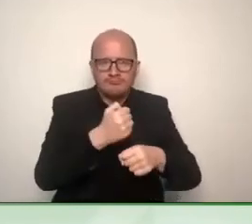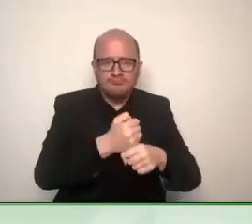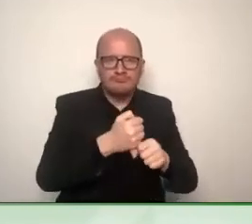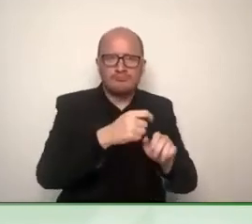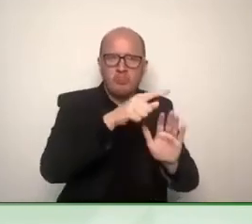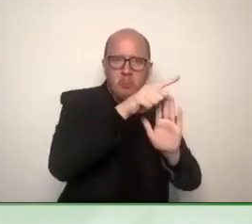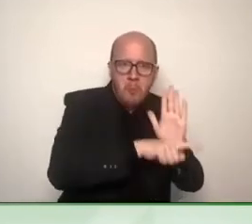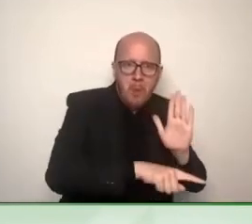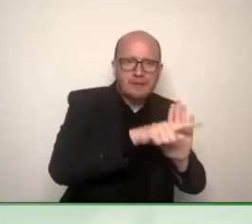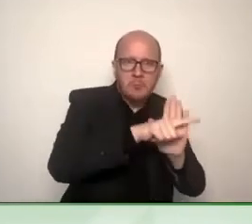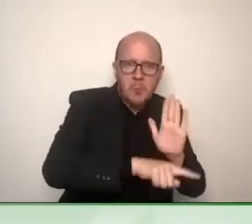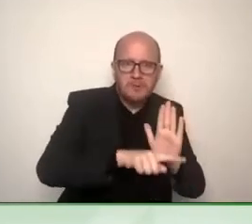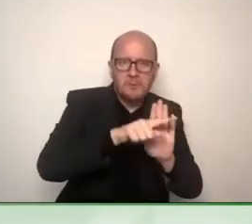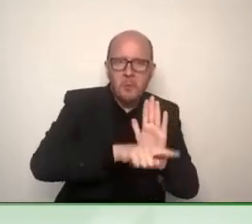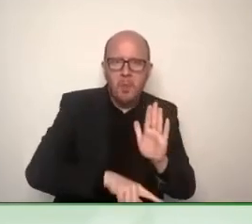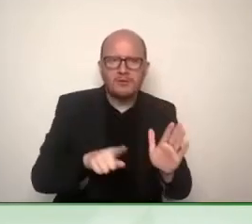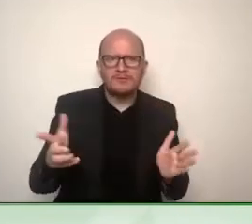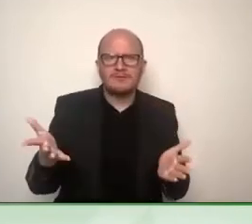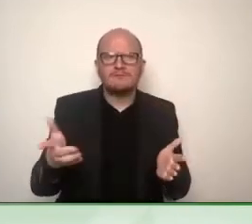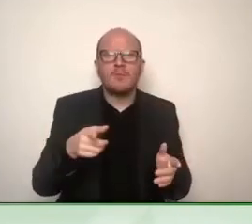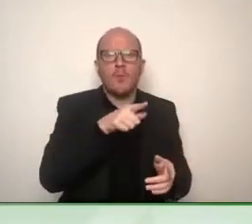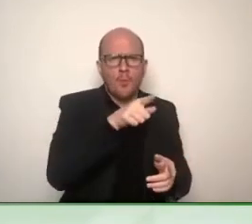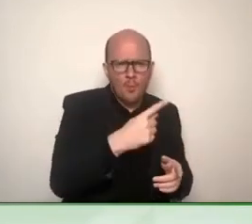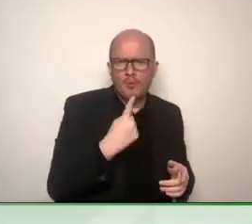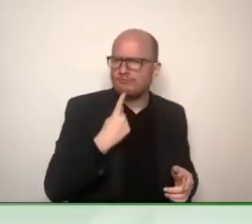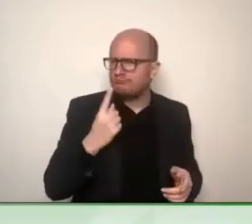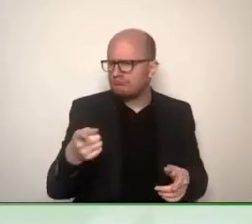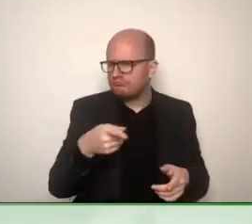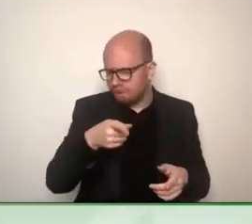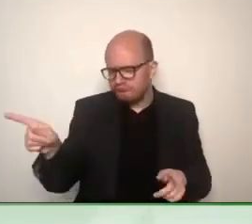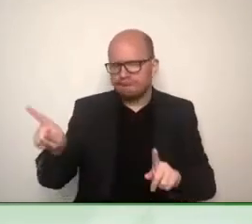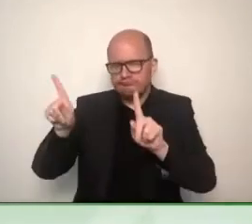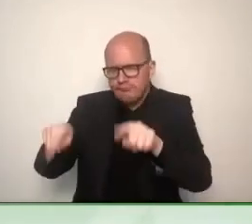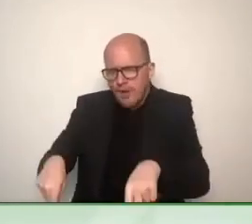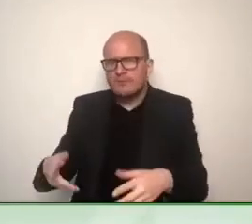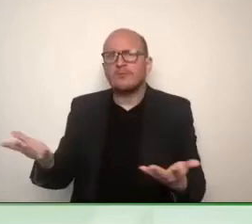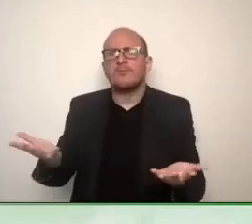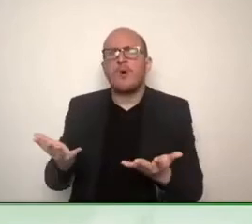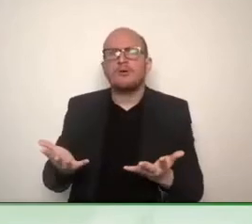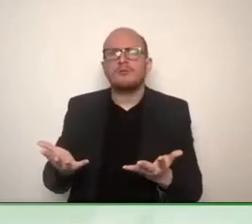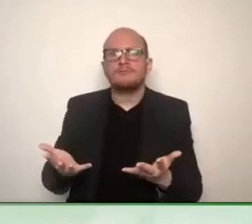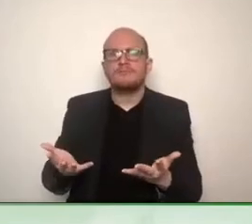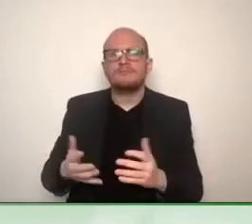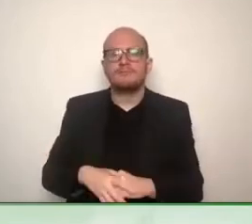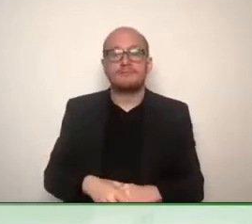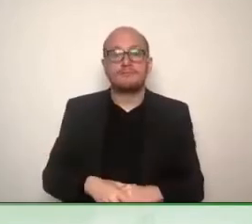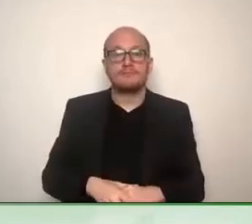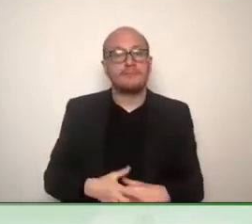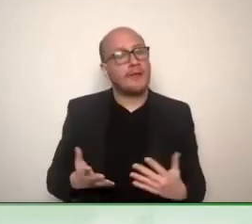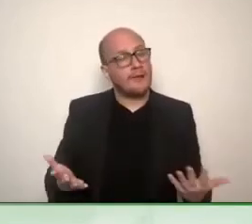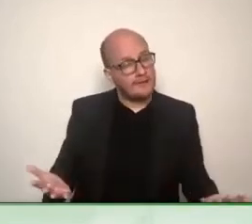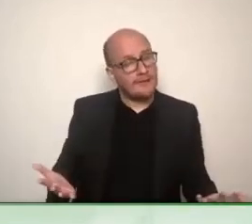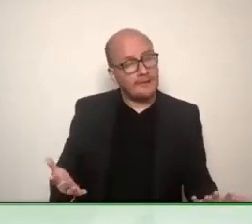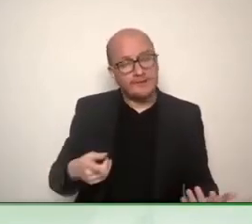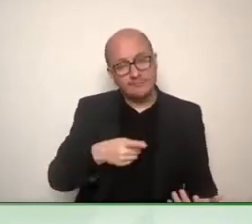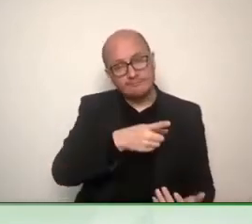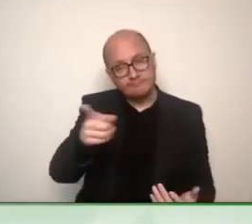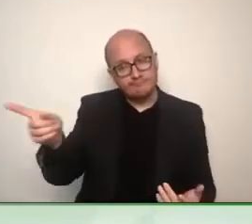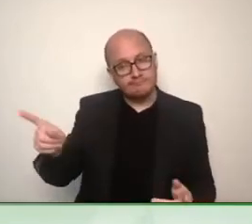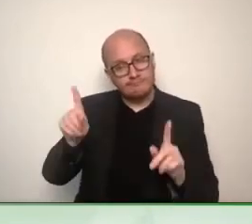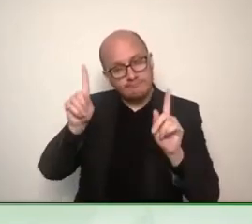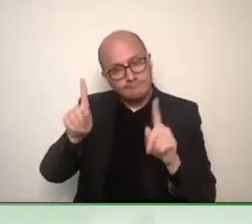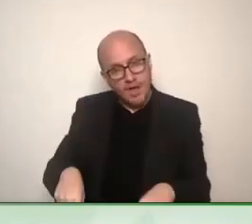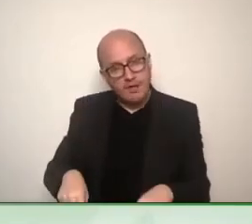listen carefully to what's happening, to what's happening and use the existing knowledge.